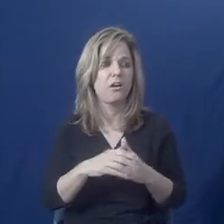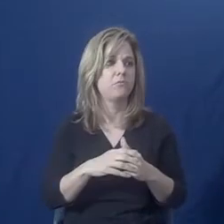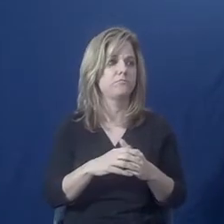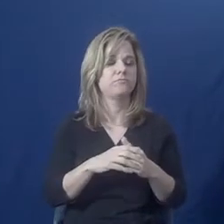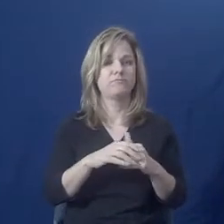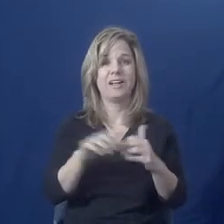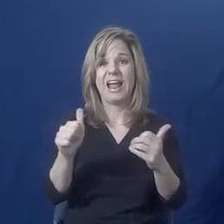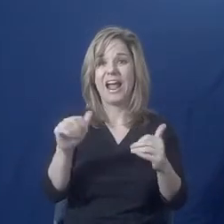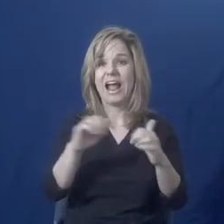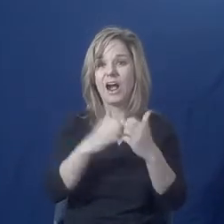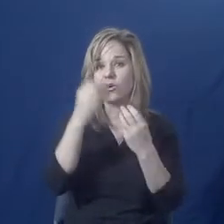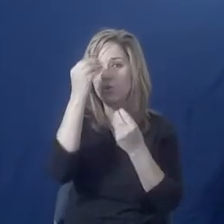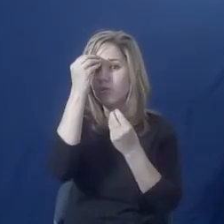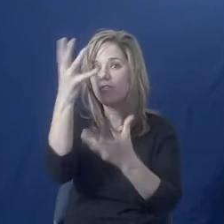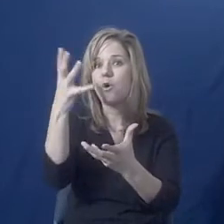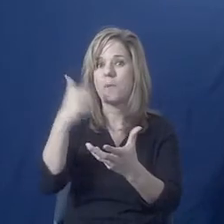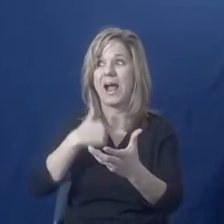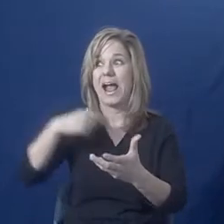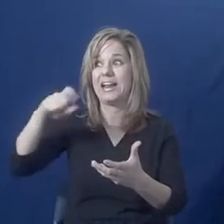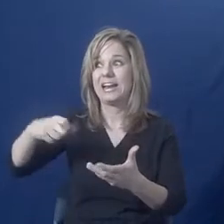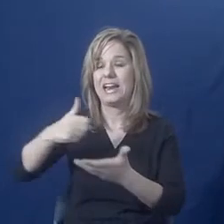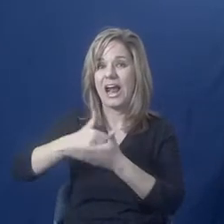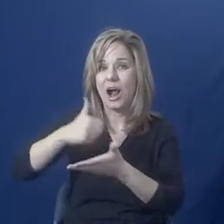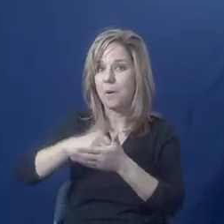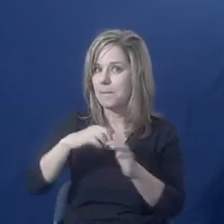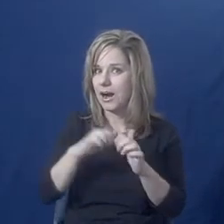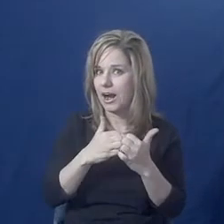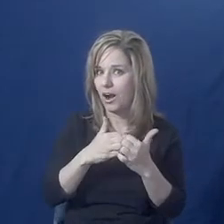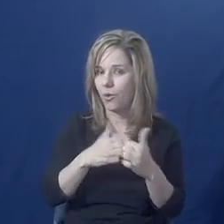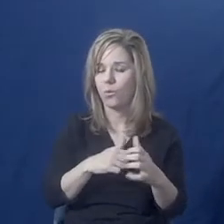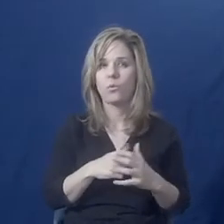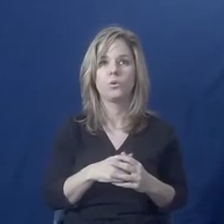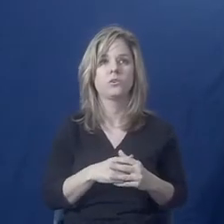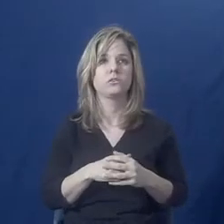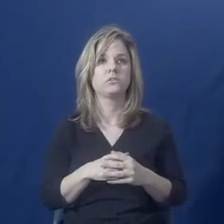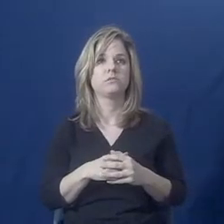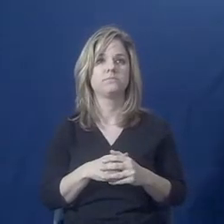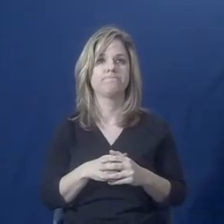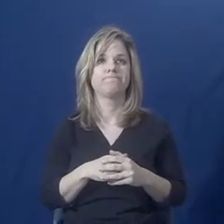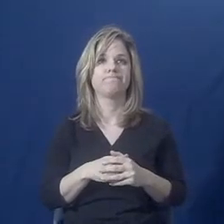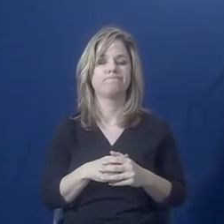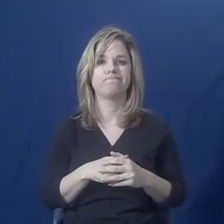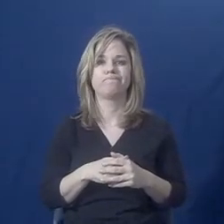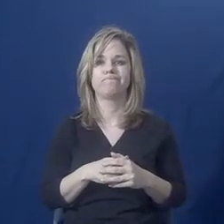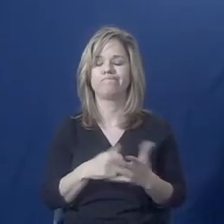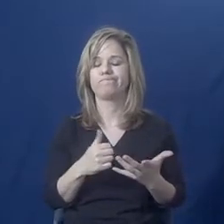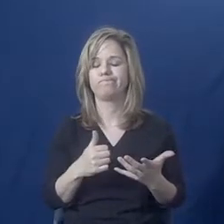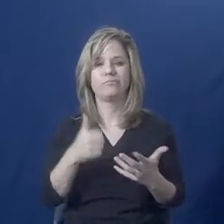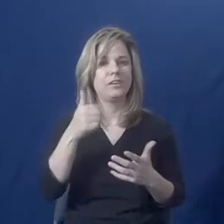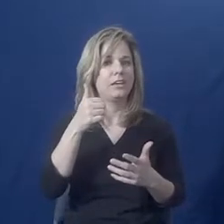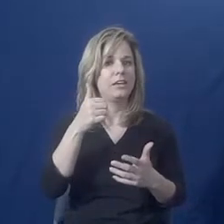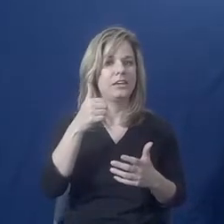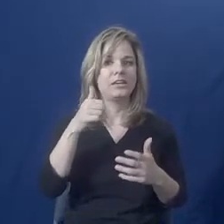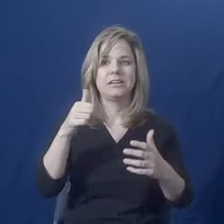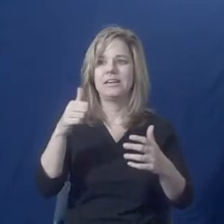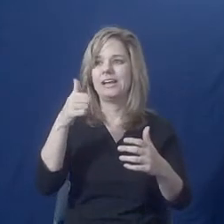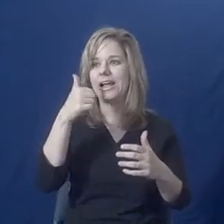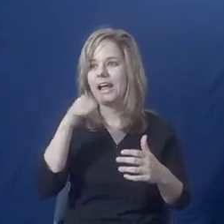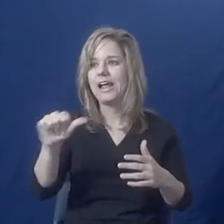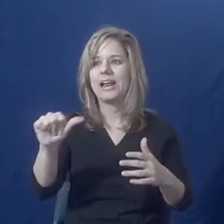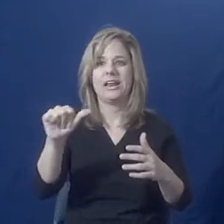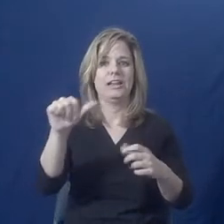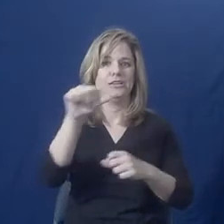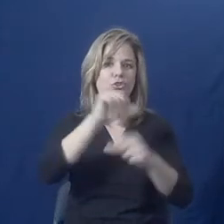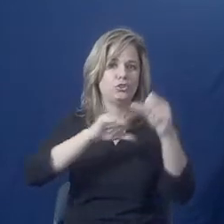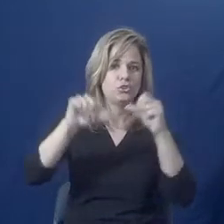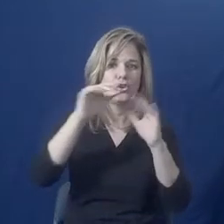It's important to consider any kind of social network that the person might have, whether it